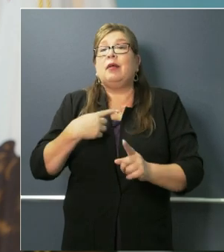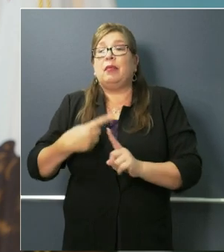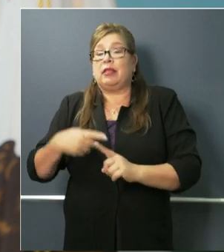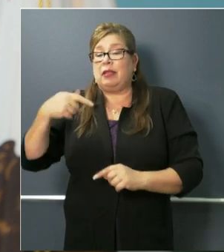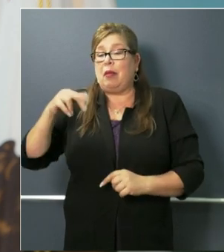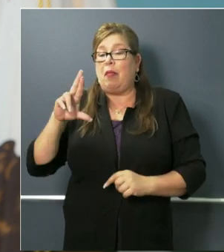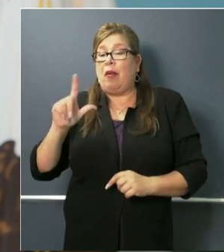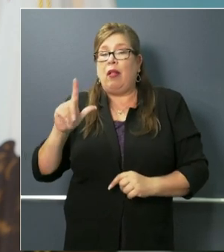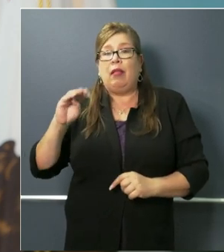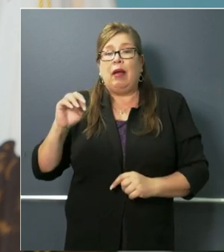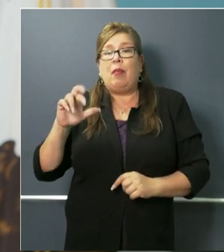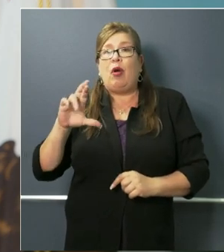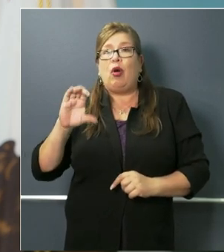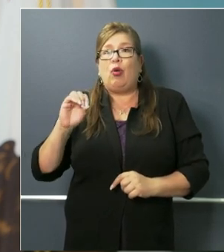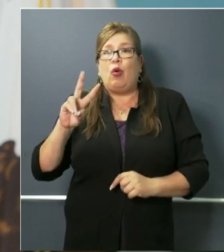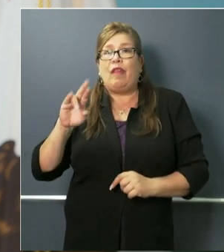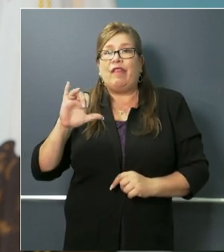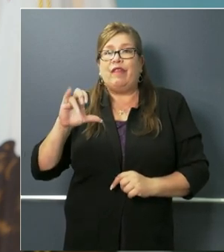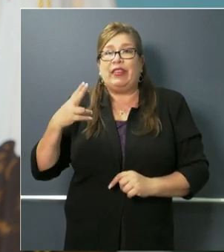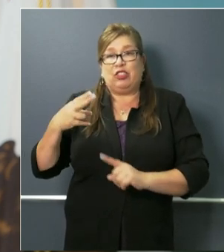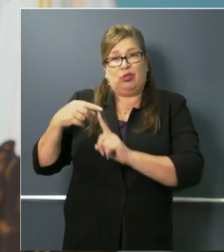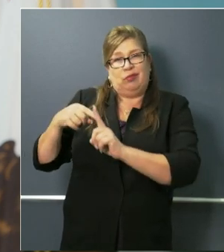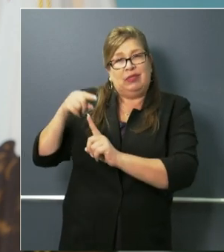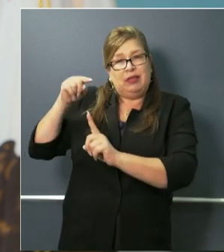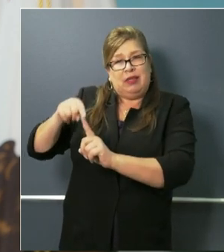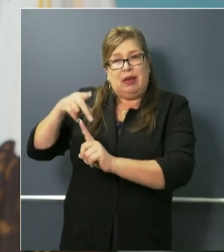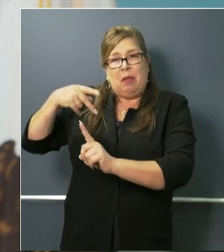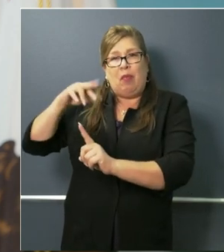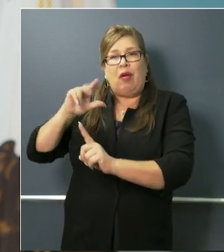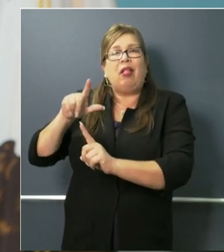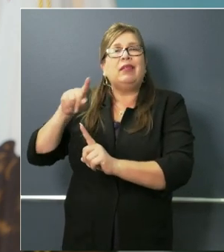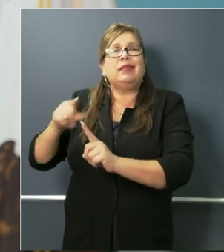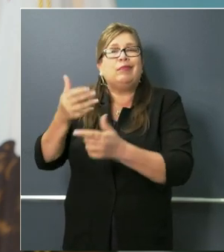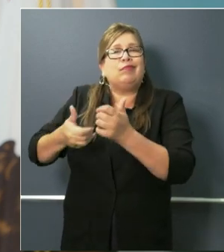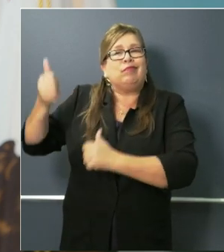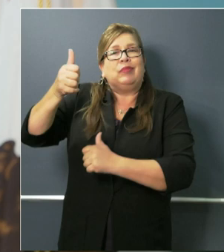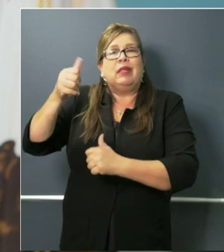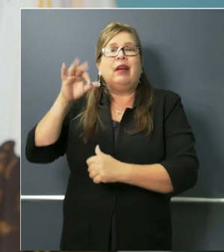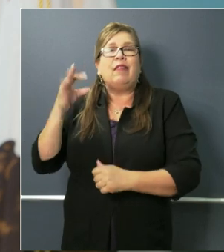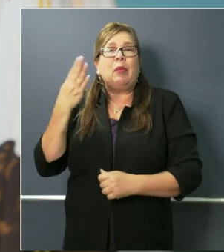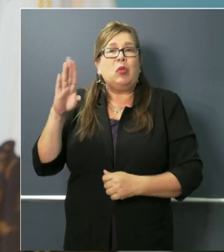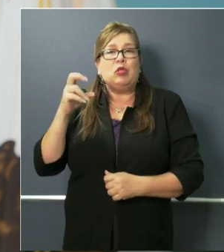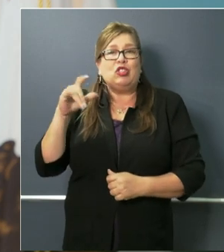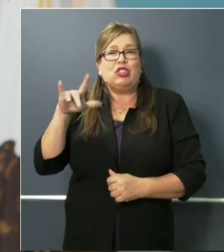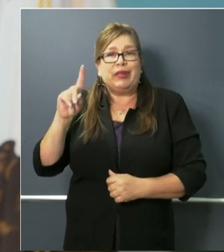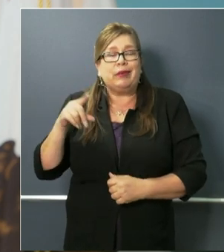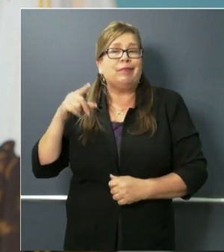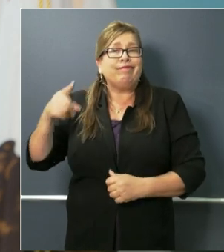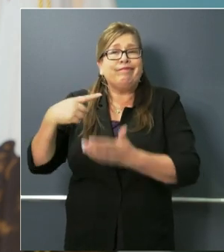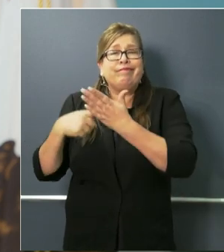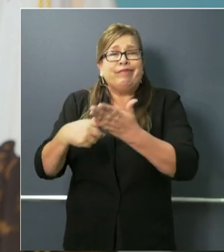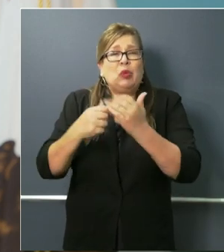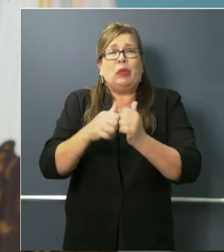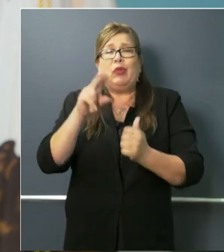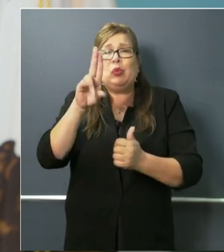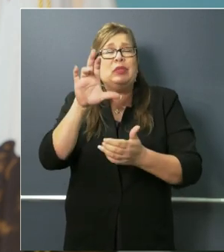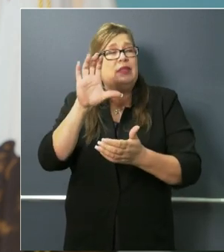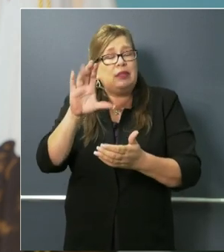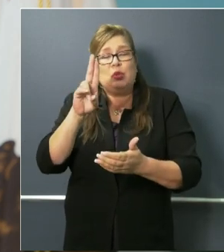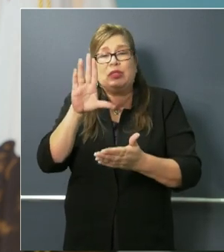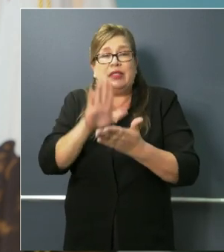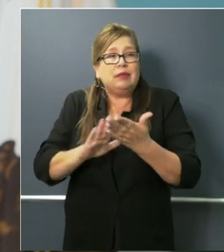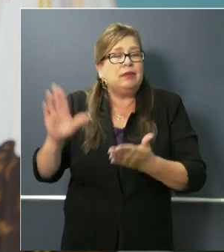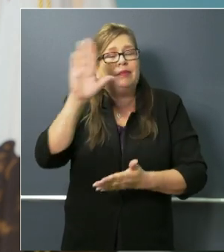the CEO of Blue Shield. They have been convening experts at UC's, at Stanford, in the private sector,